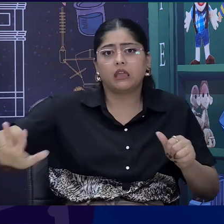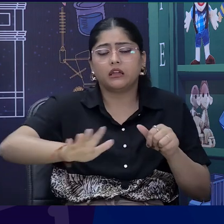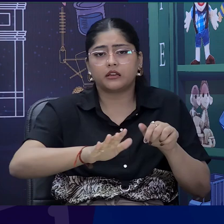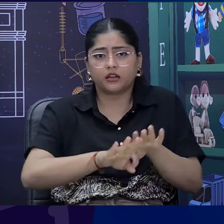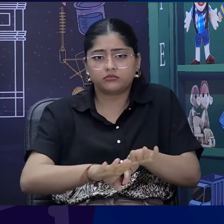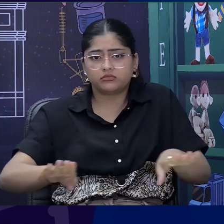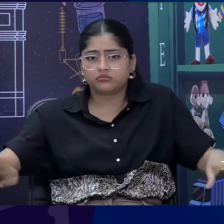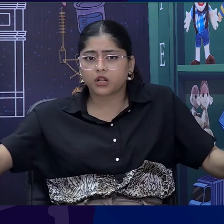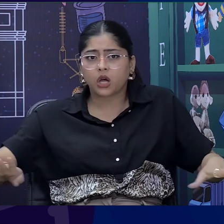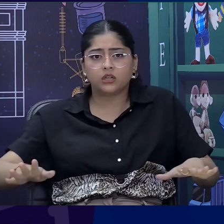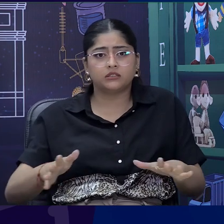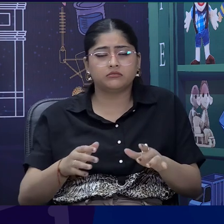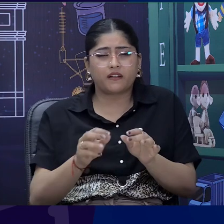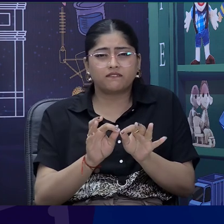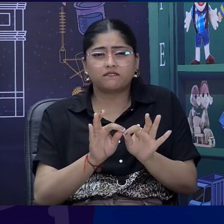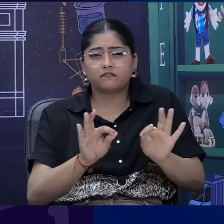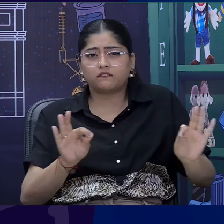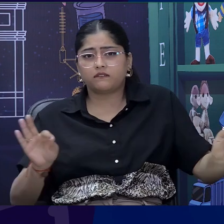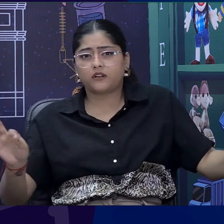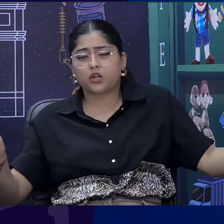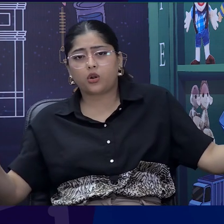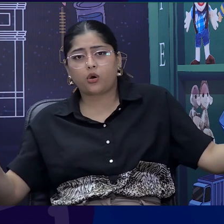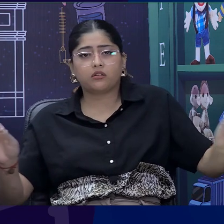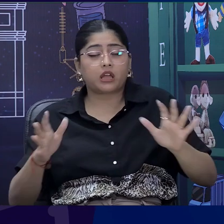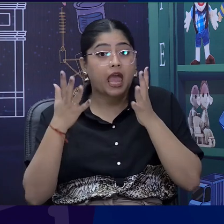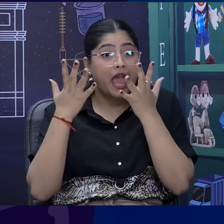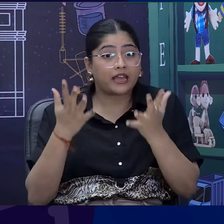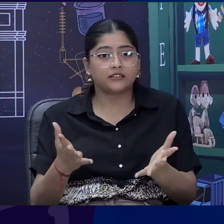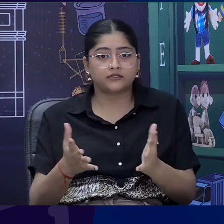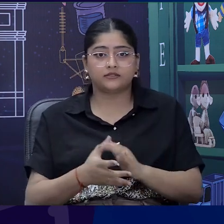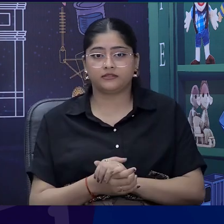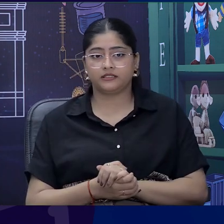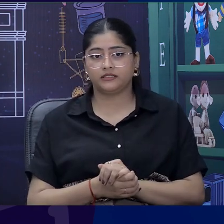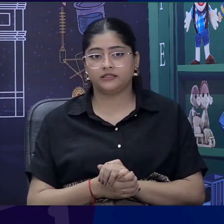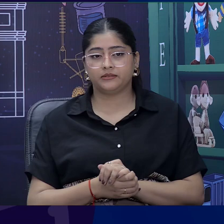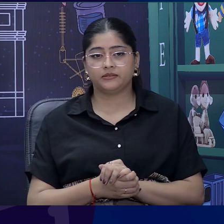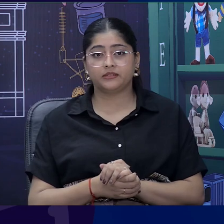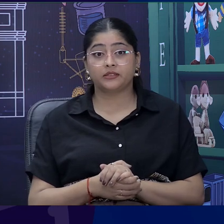that a yard was as long, that a song was as merry.